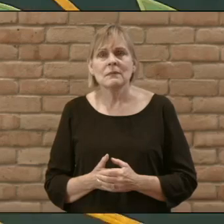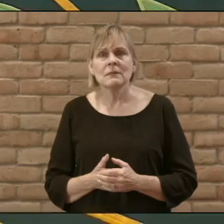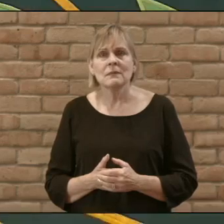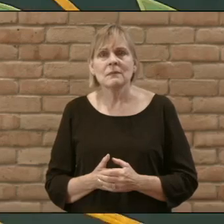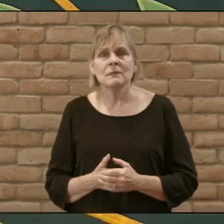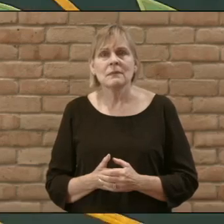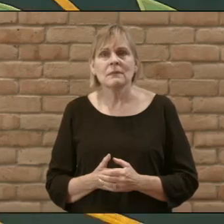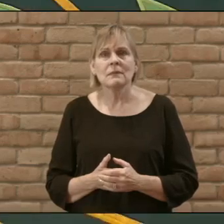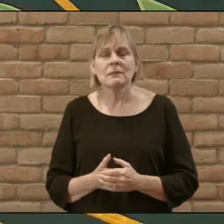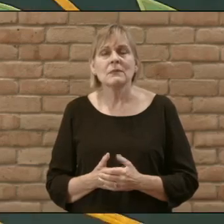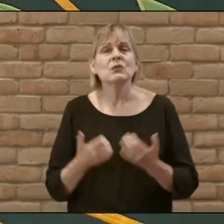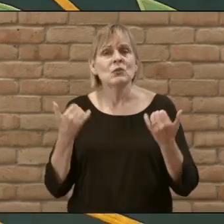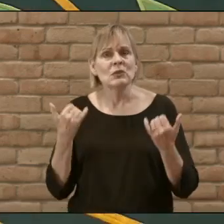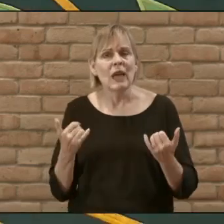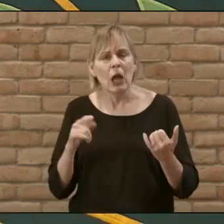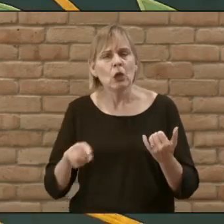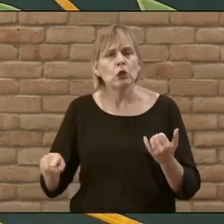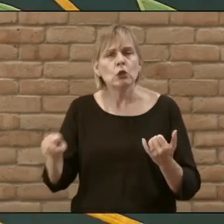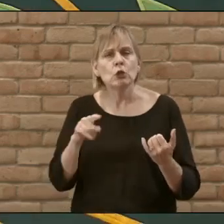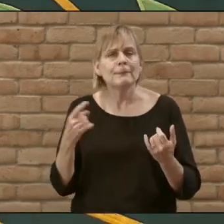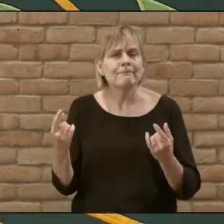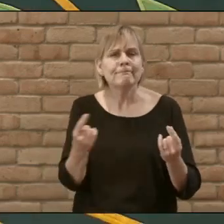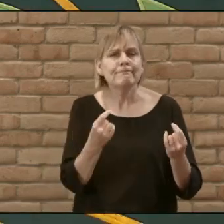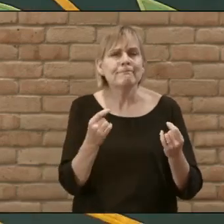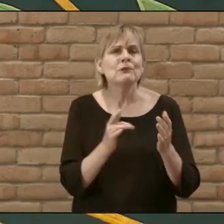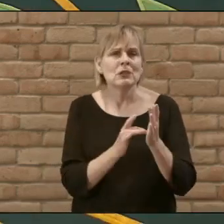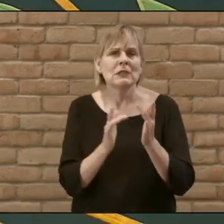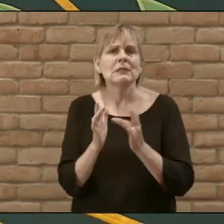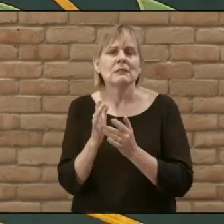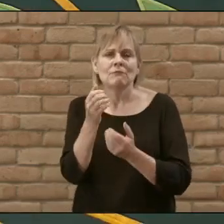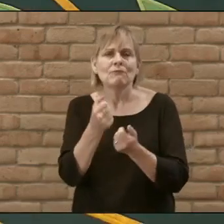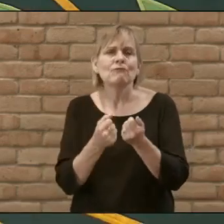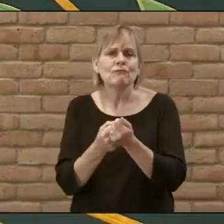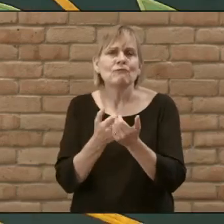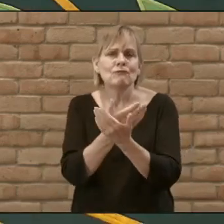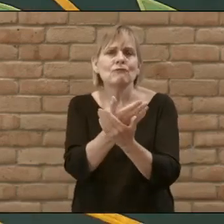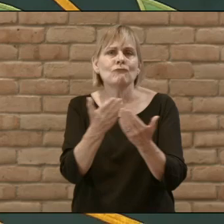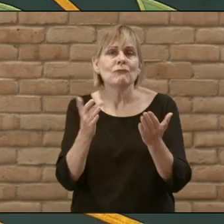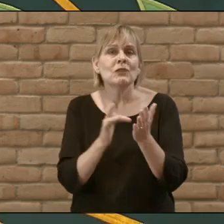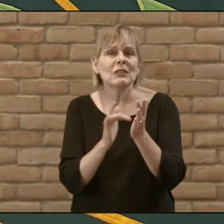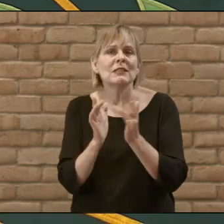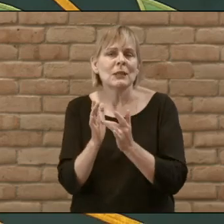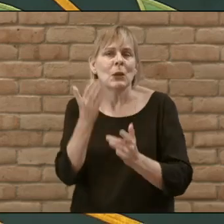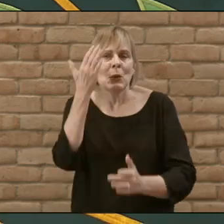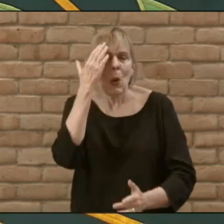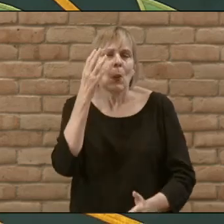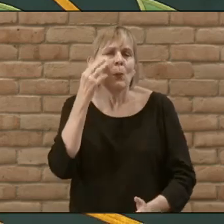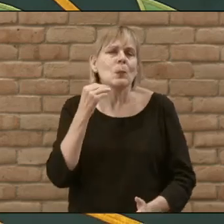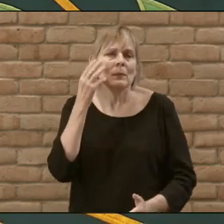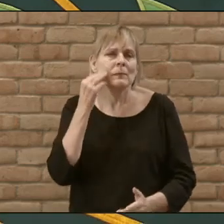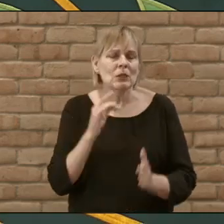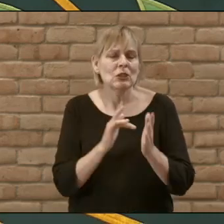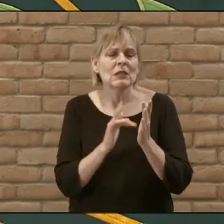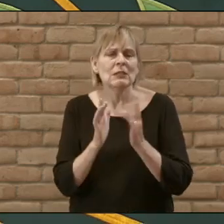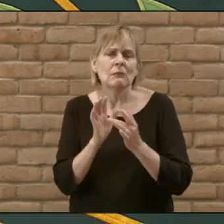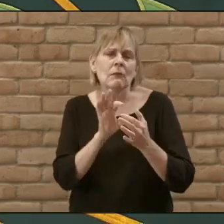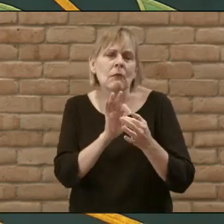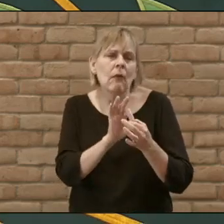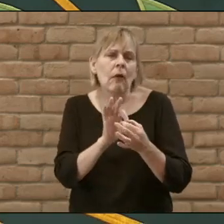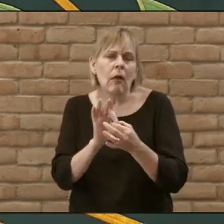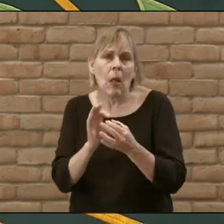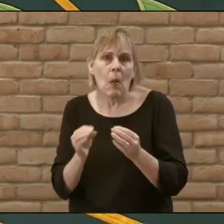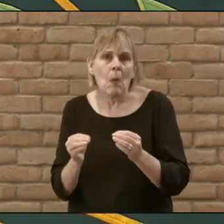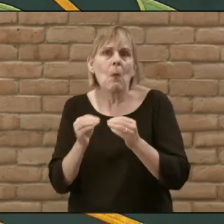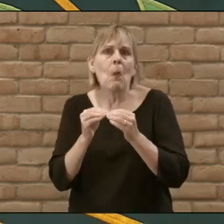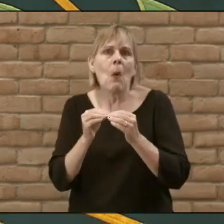wherever you're at today Jesus has been there Jesus knows he can relate to you so much more